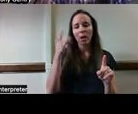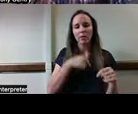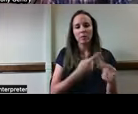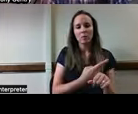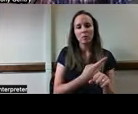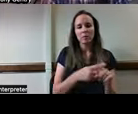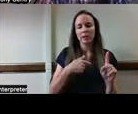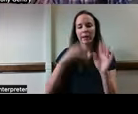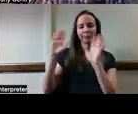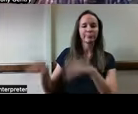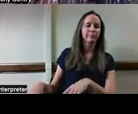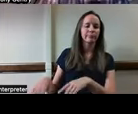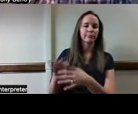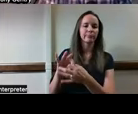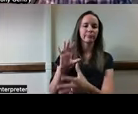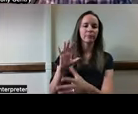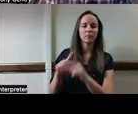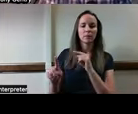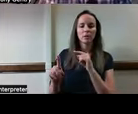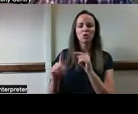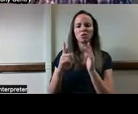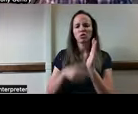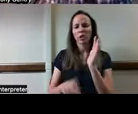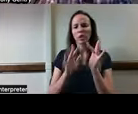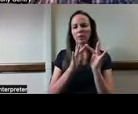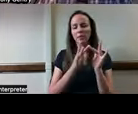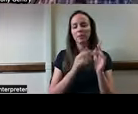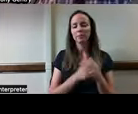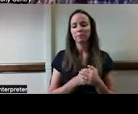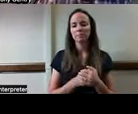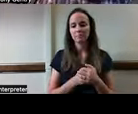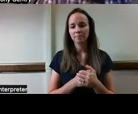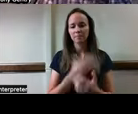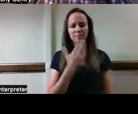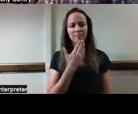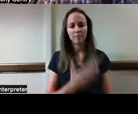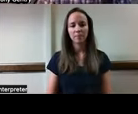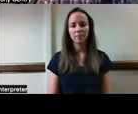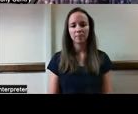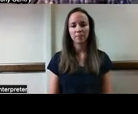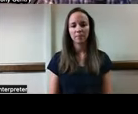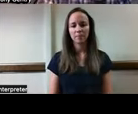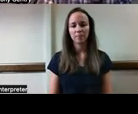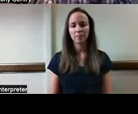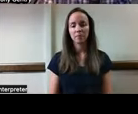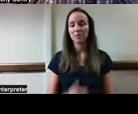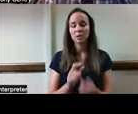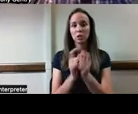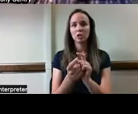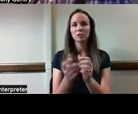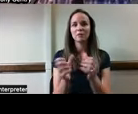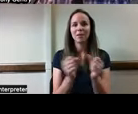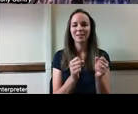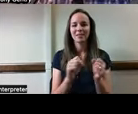pursue it. But it would be right on their website. Okay, thank you so much. Okay, thank you. This stuff changes so fast. Yeah.